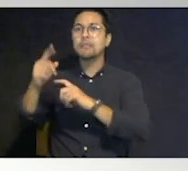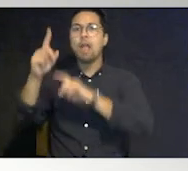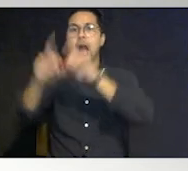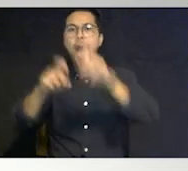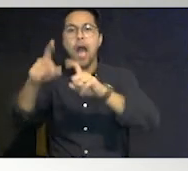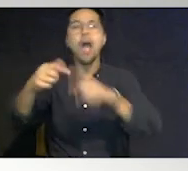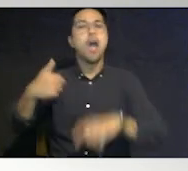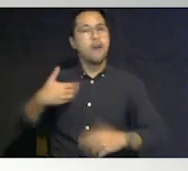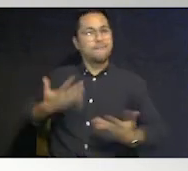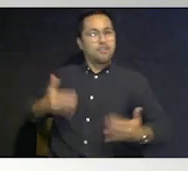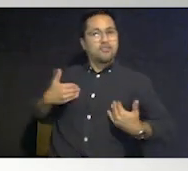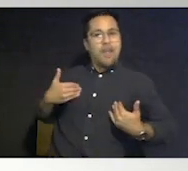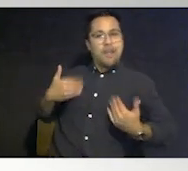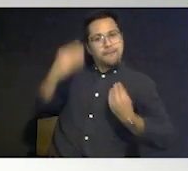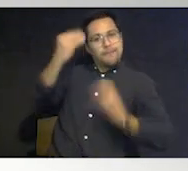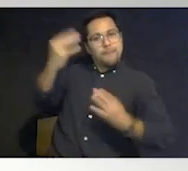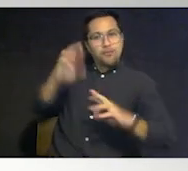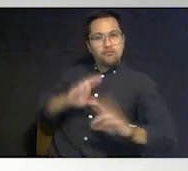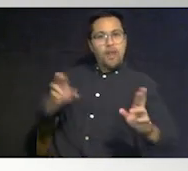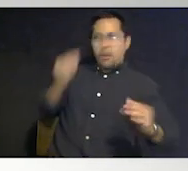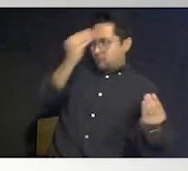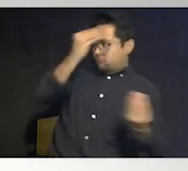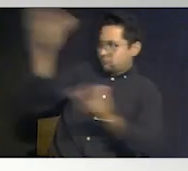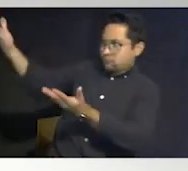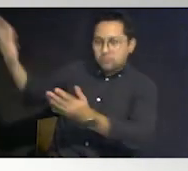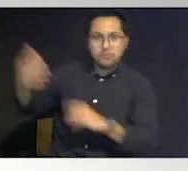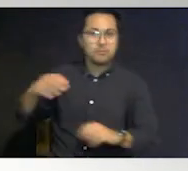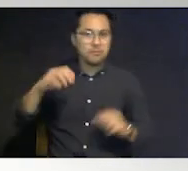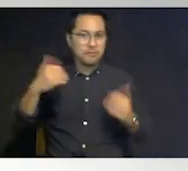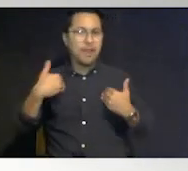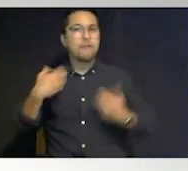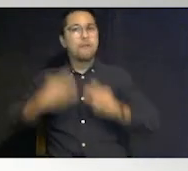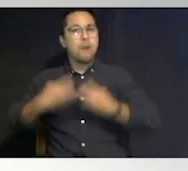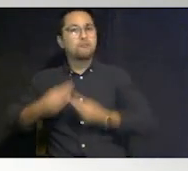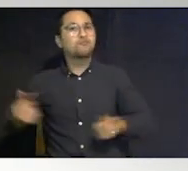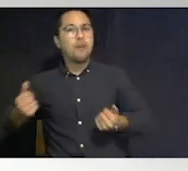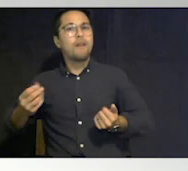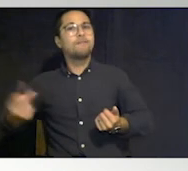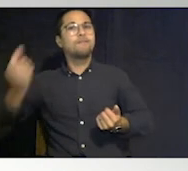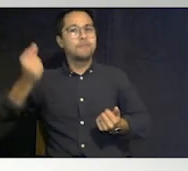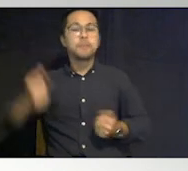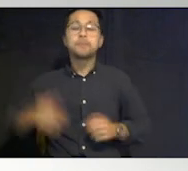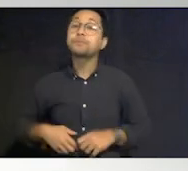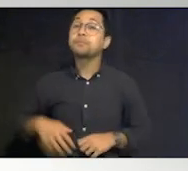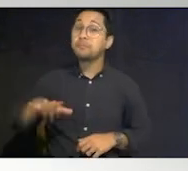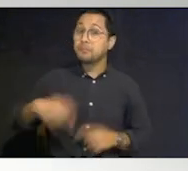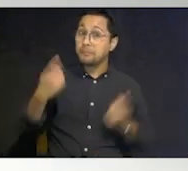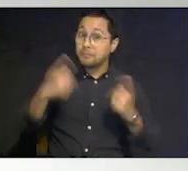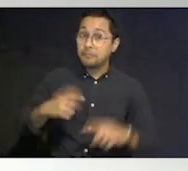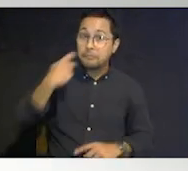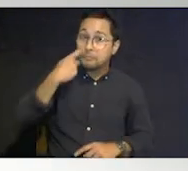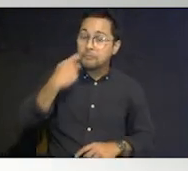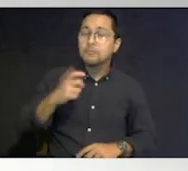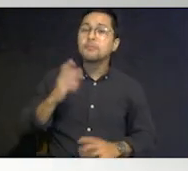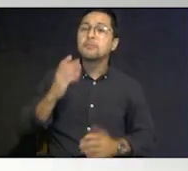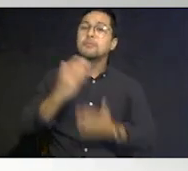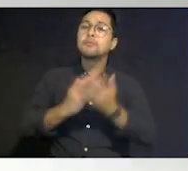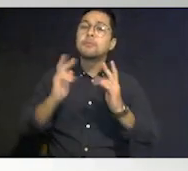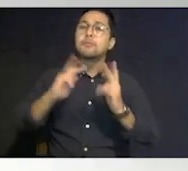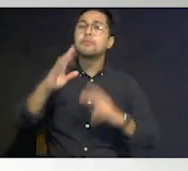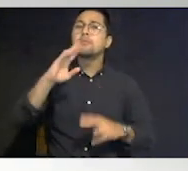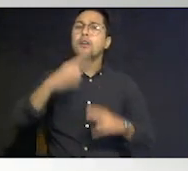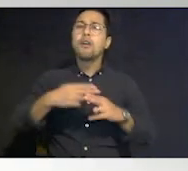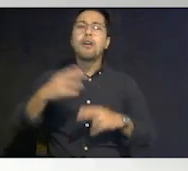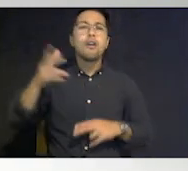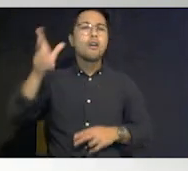them the data that they need so that we can solve the problem just recently some of you may have heard of the issues in piney point